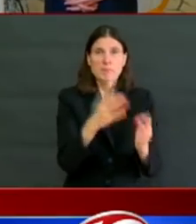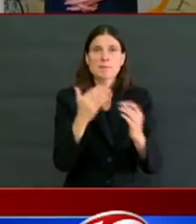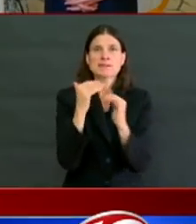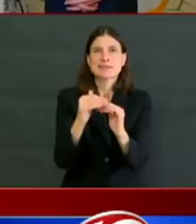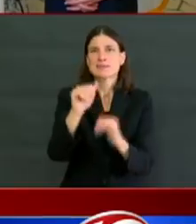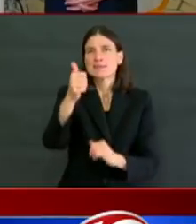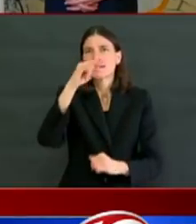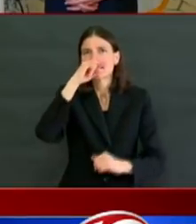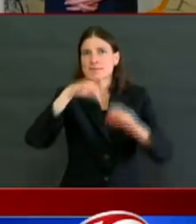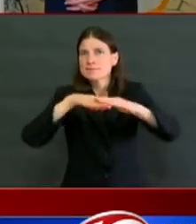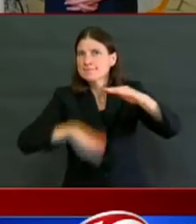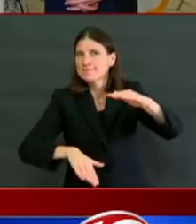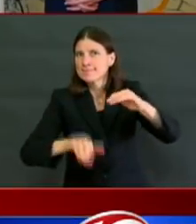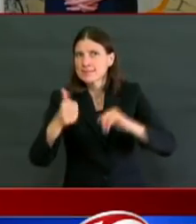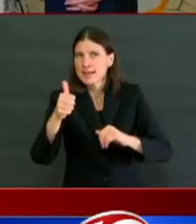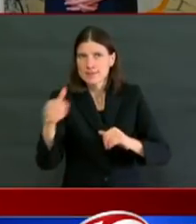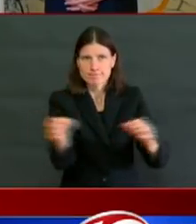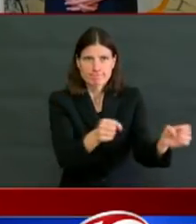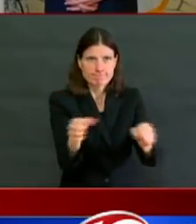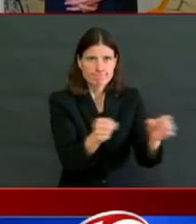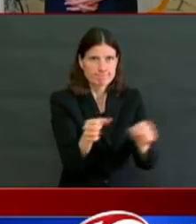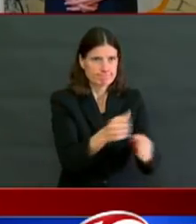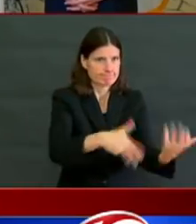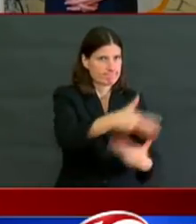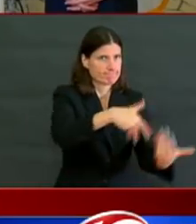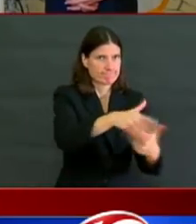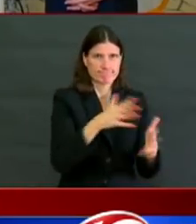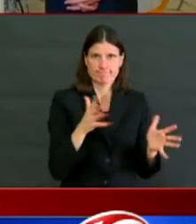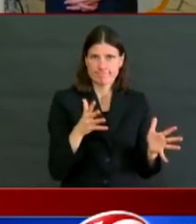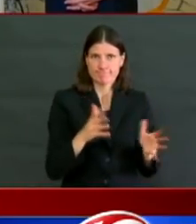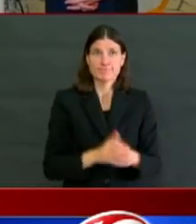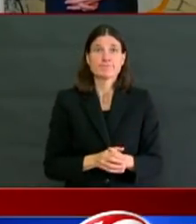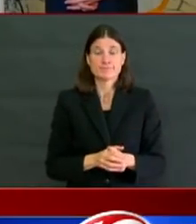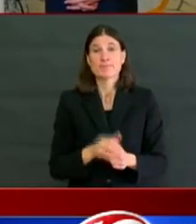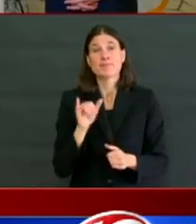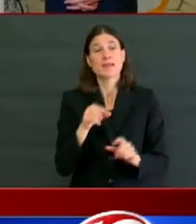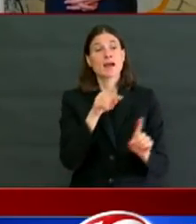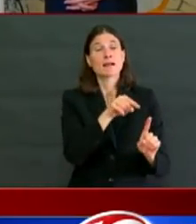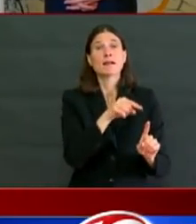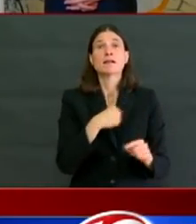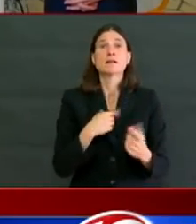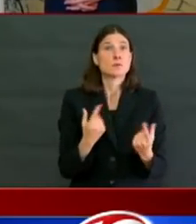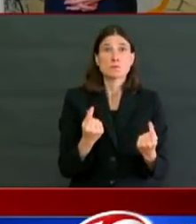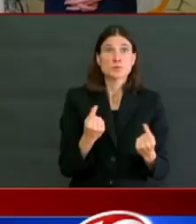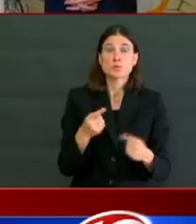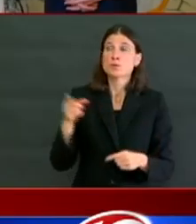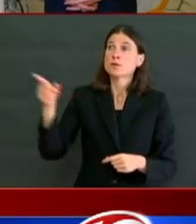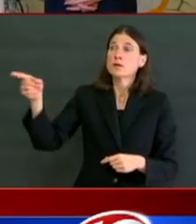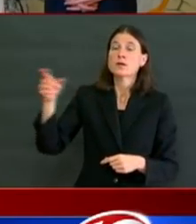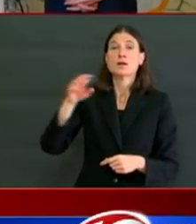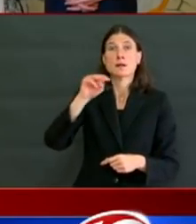with a targeted reopening date of June 1st.